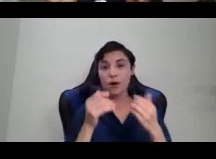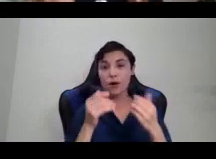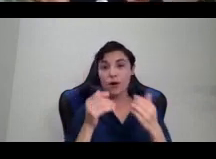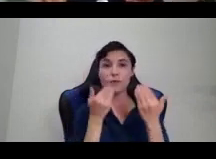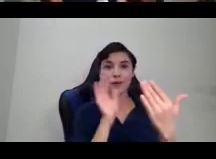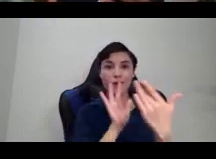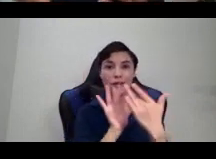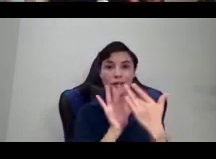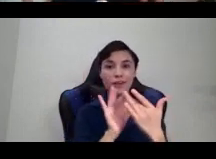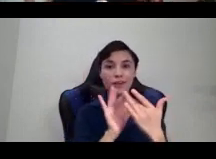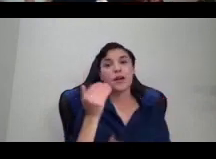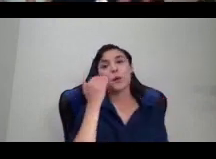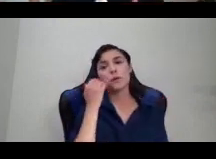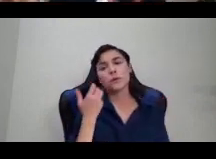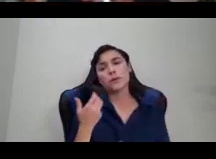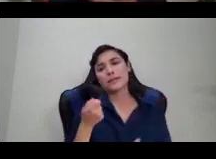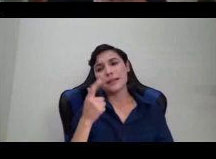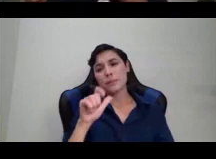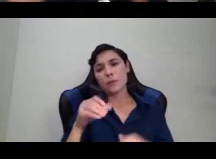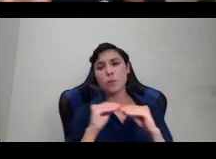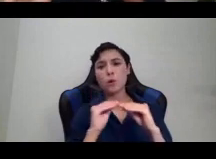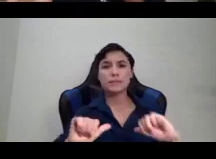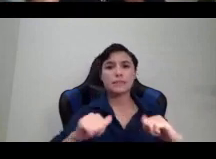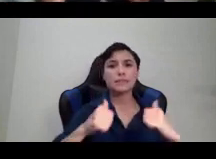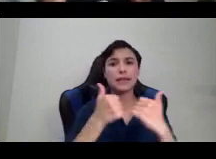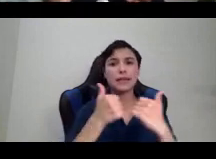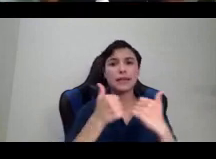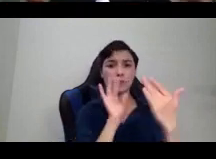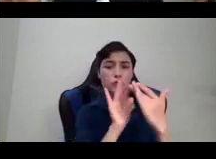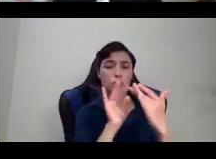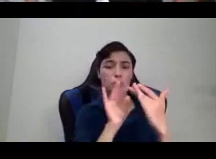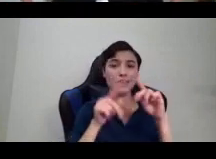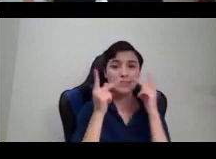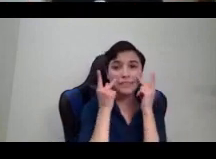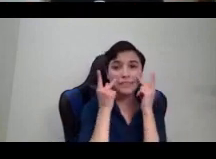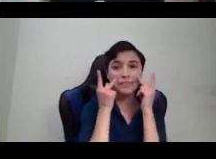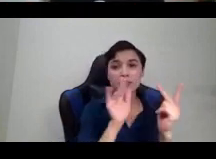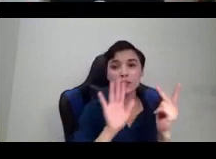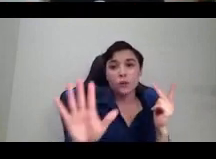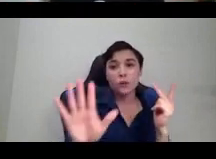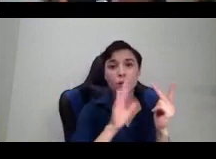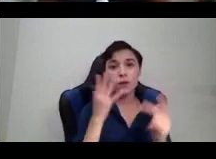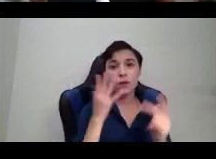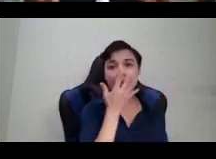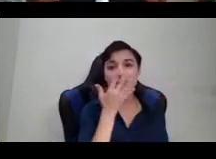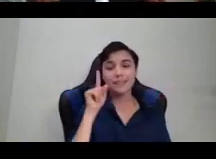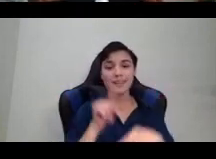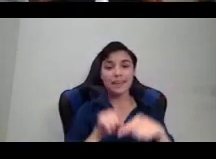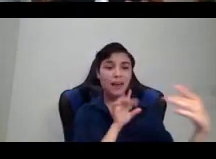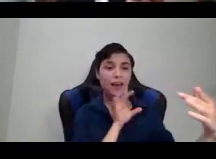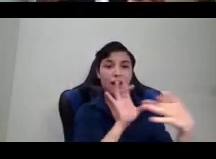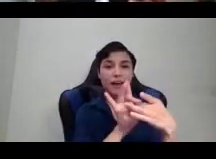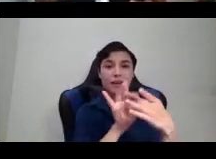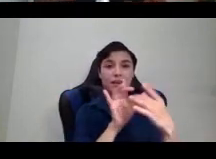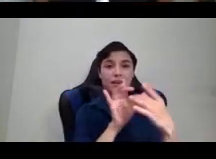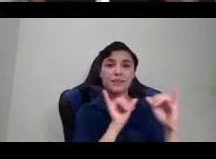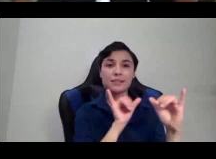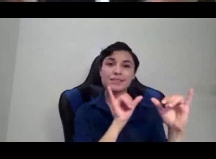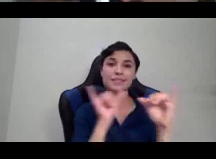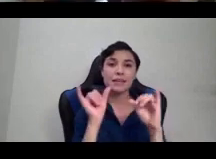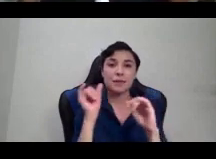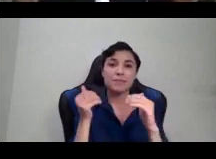virtually where I can't really see your faces or connect with you in the same ways, but I'm hoping that the